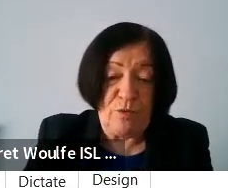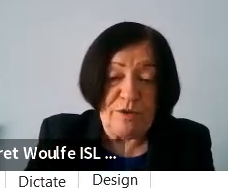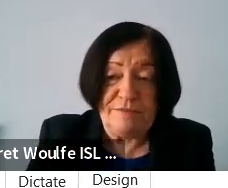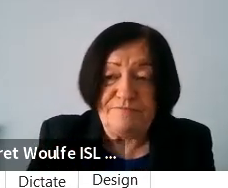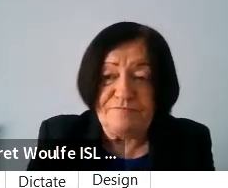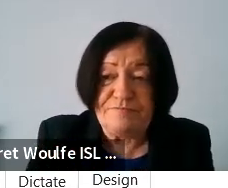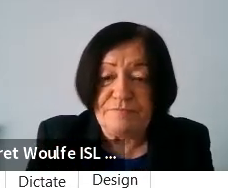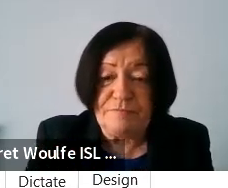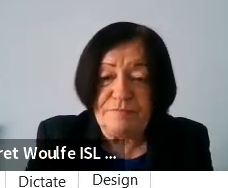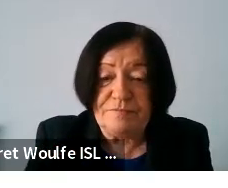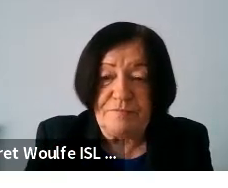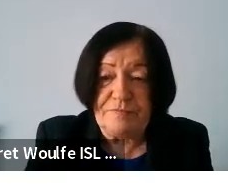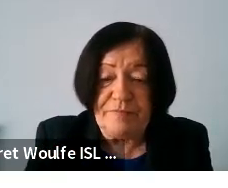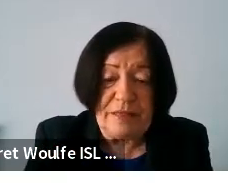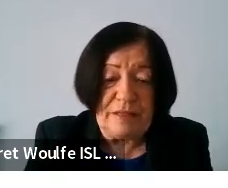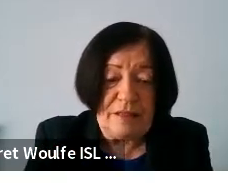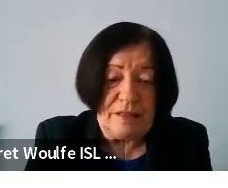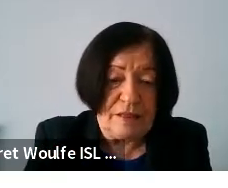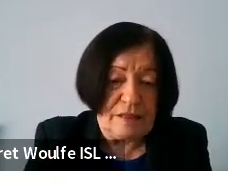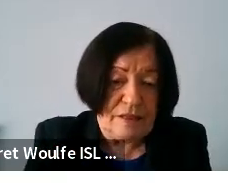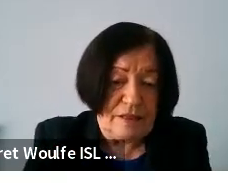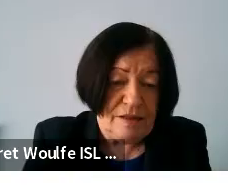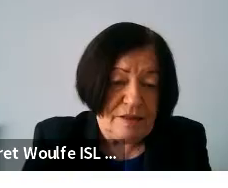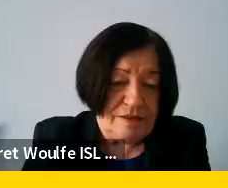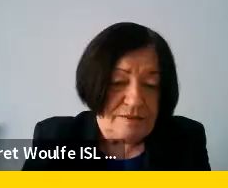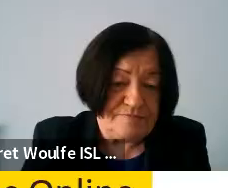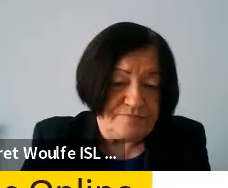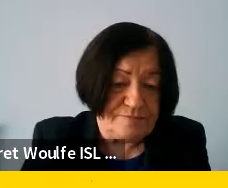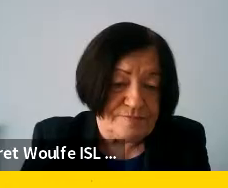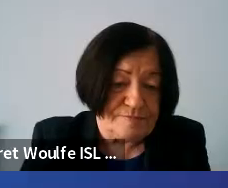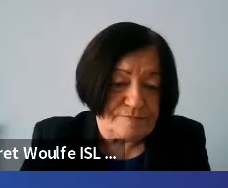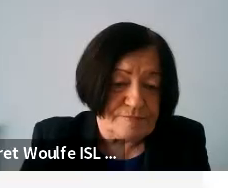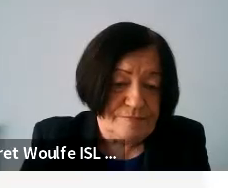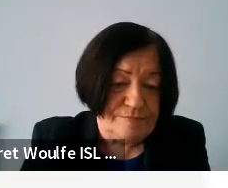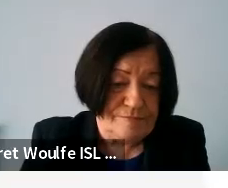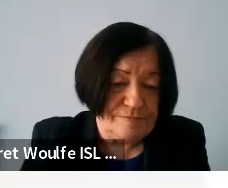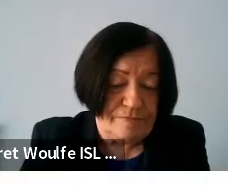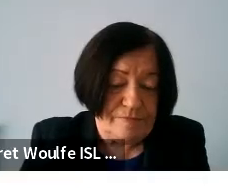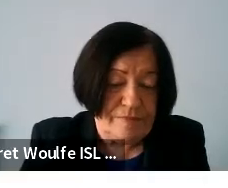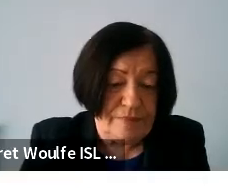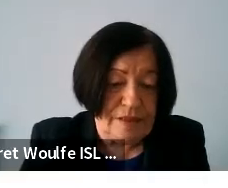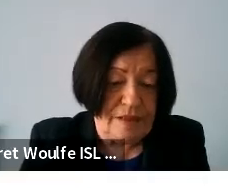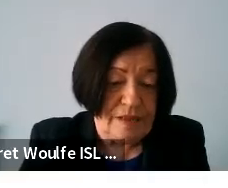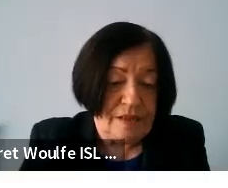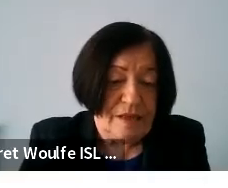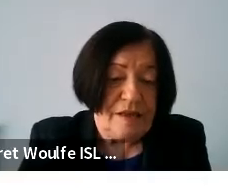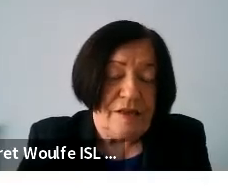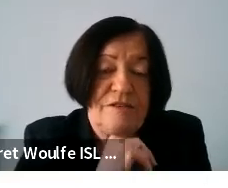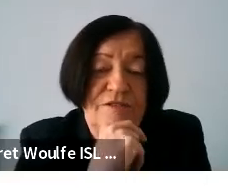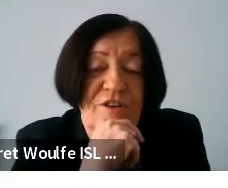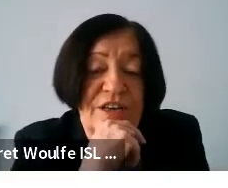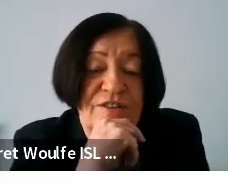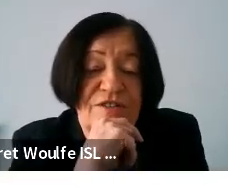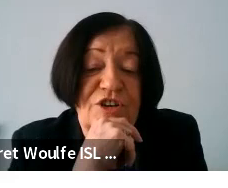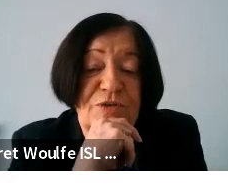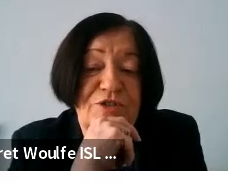-creation session as mentioned by my colleague elisa today we will focus on five topics uh for each topic elisa will